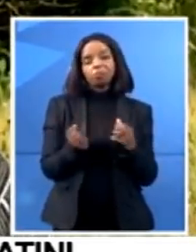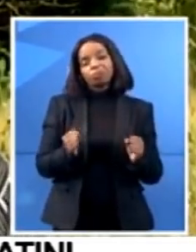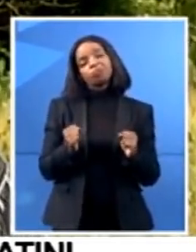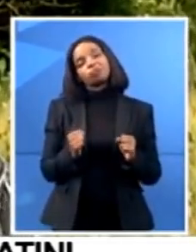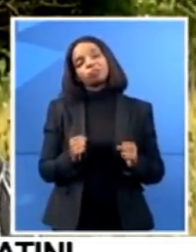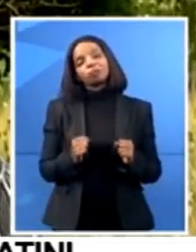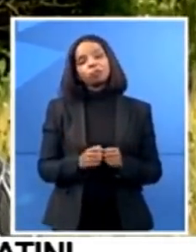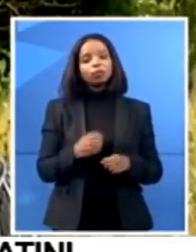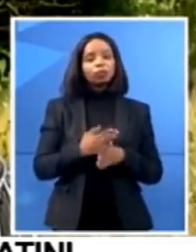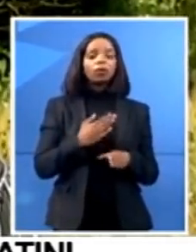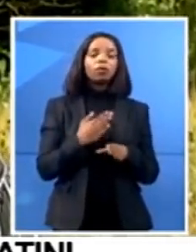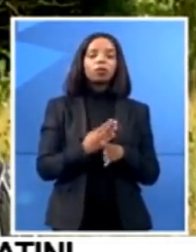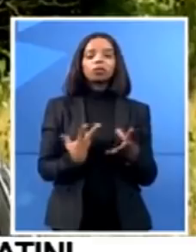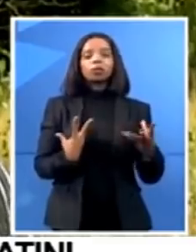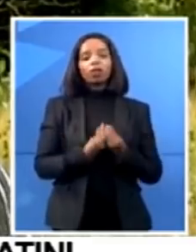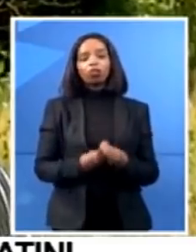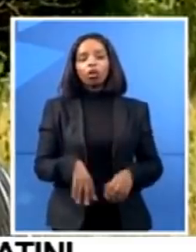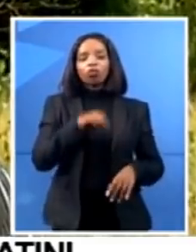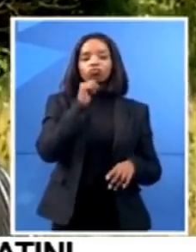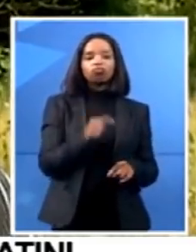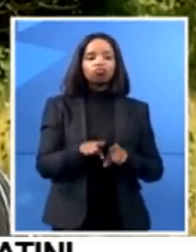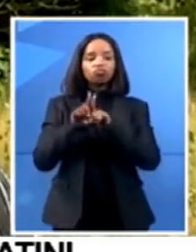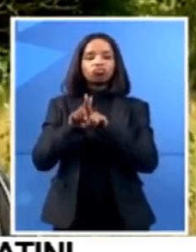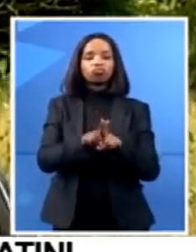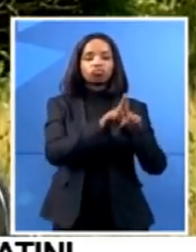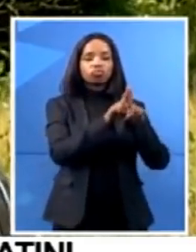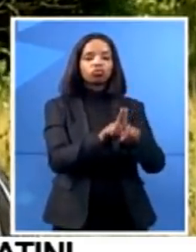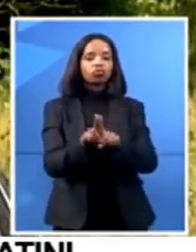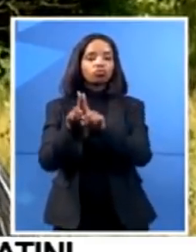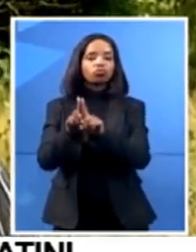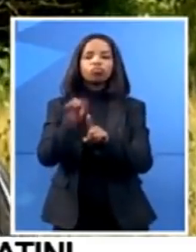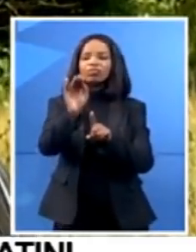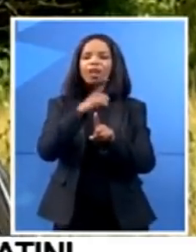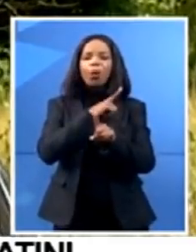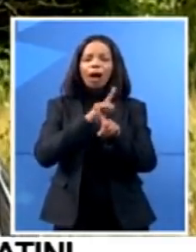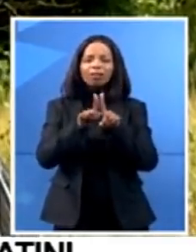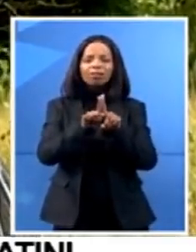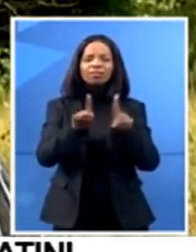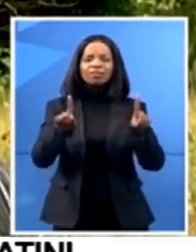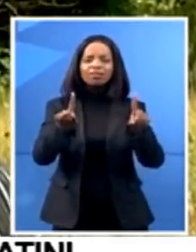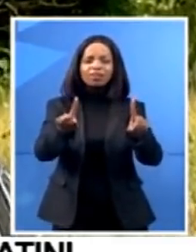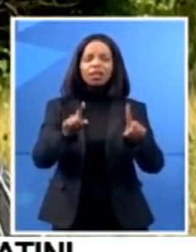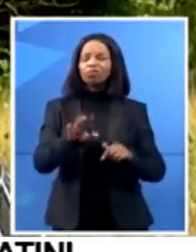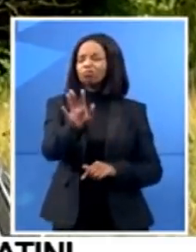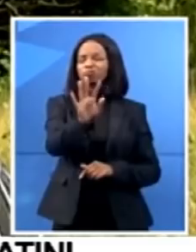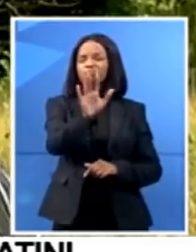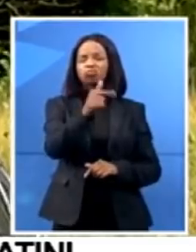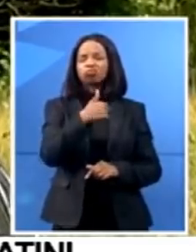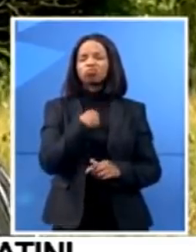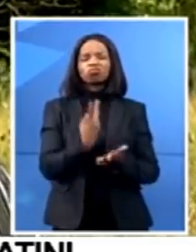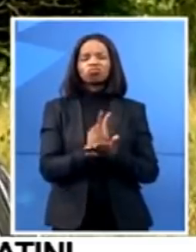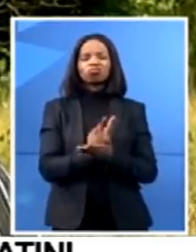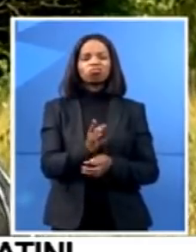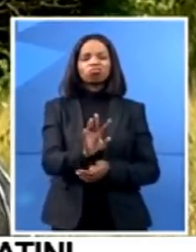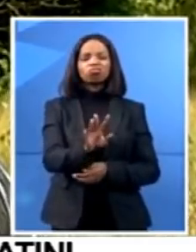together. And then we asked them why they said, no, no, no, we're not used to this thing of moving away from each other. And that's where the biggest problem